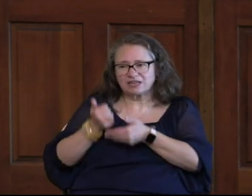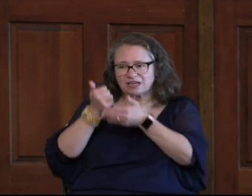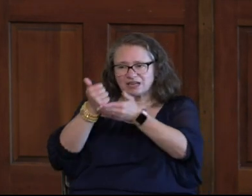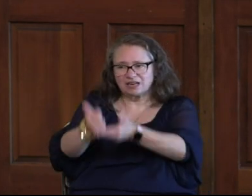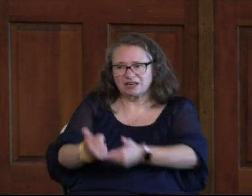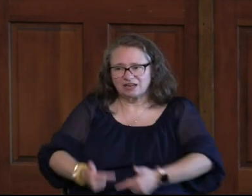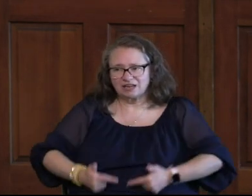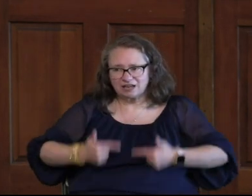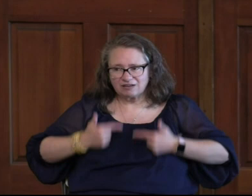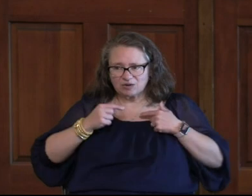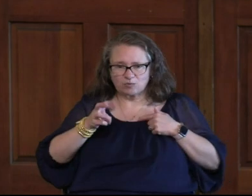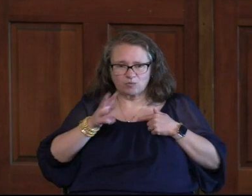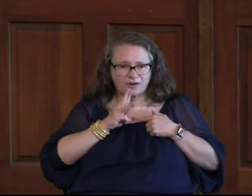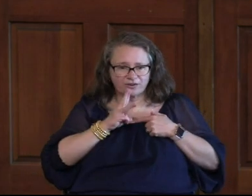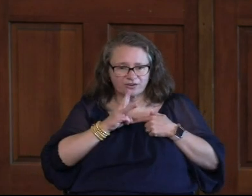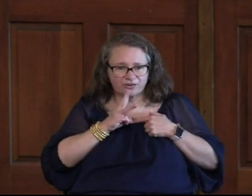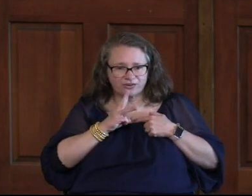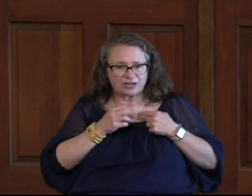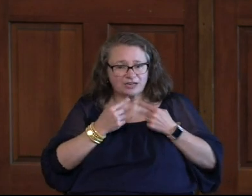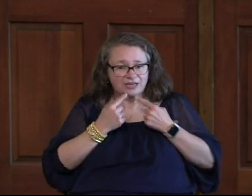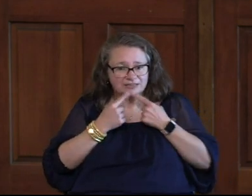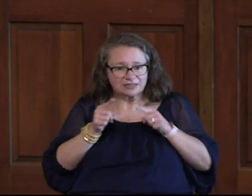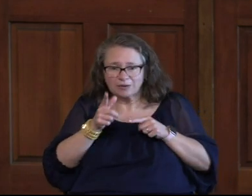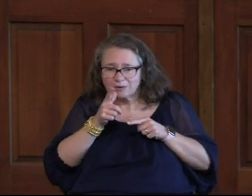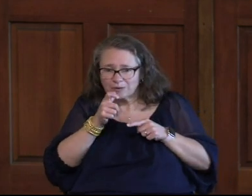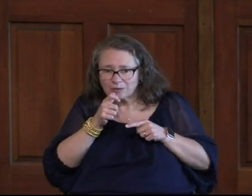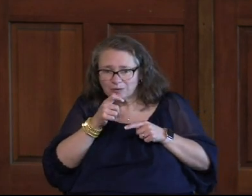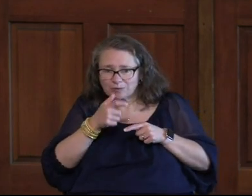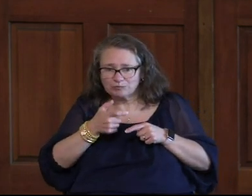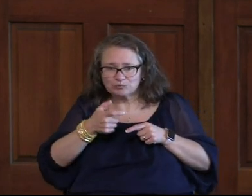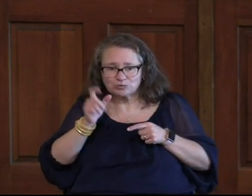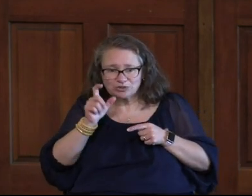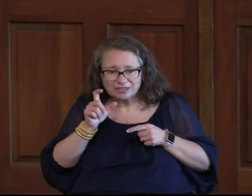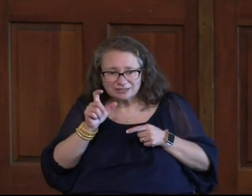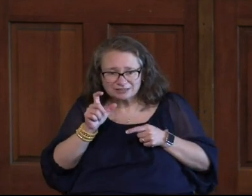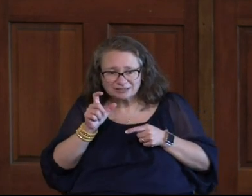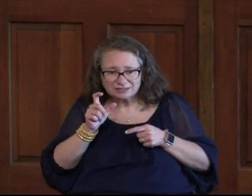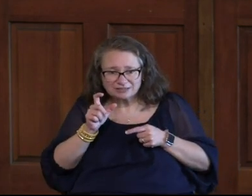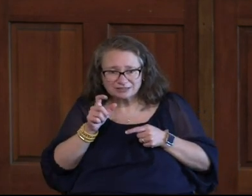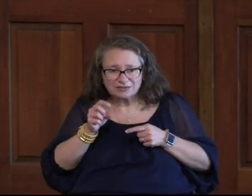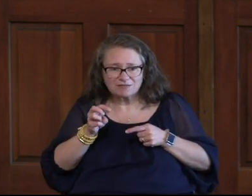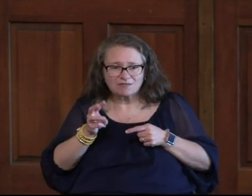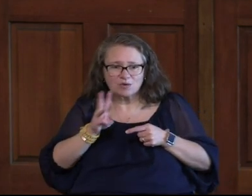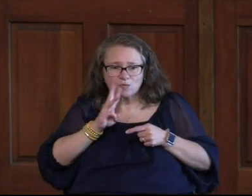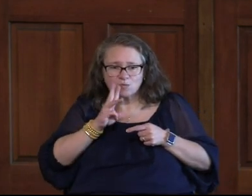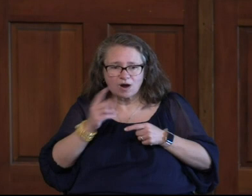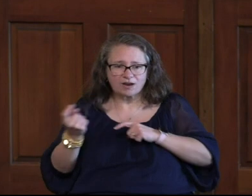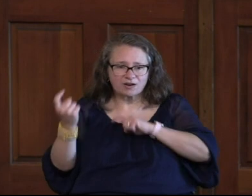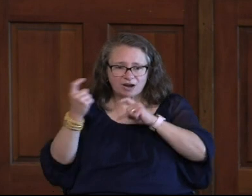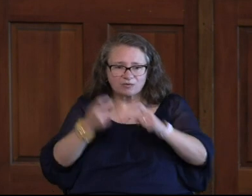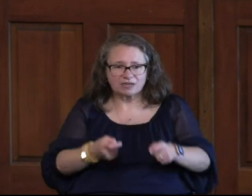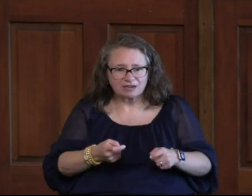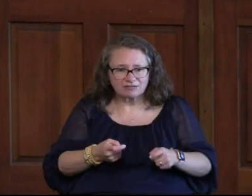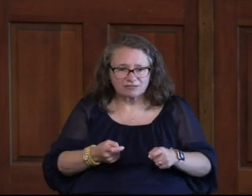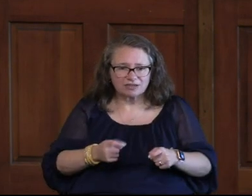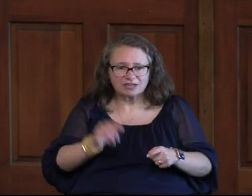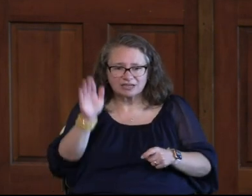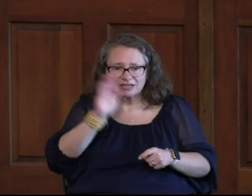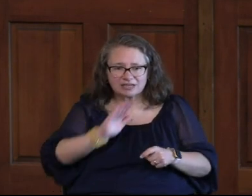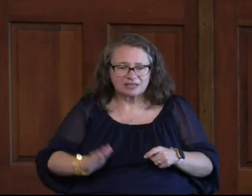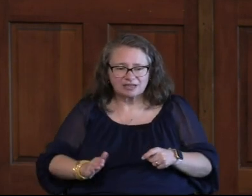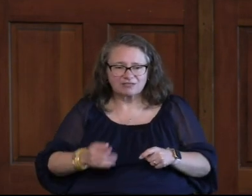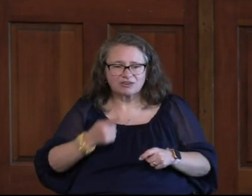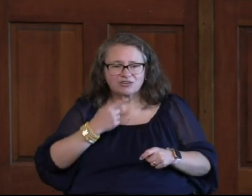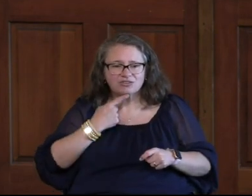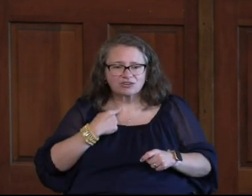Living Water Then He Says This But Whoever Drinks Of The Water I Will Give Him Will Never